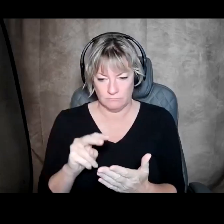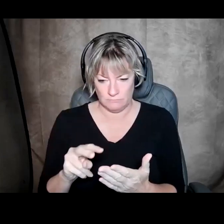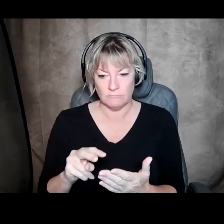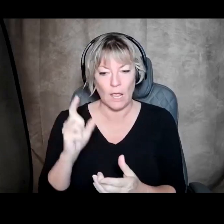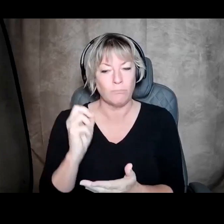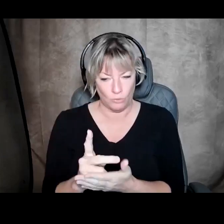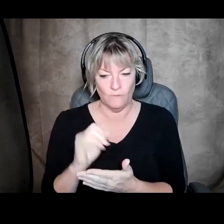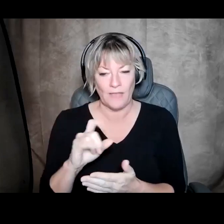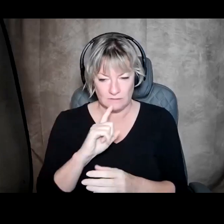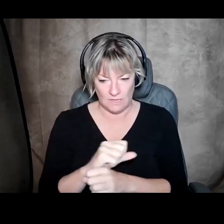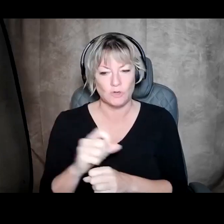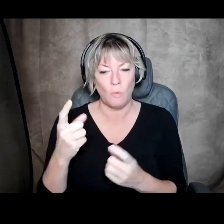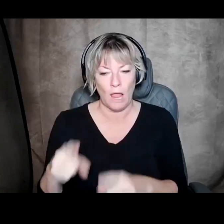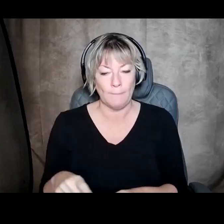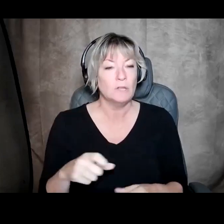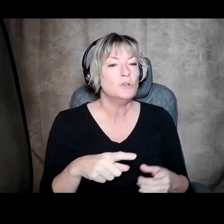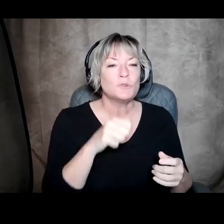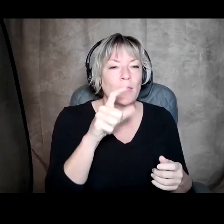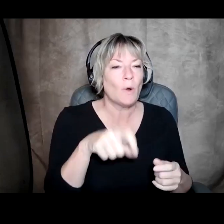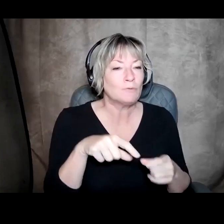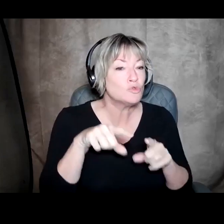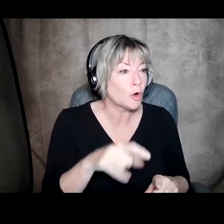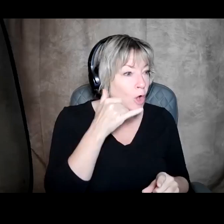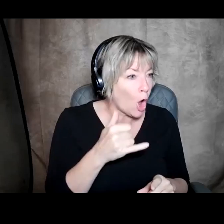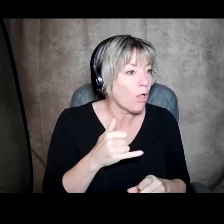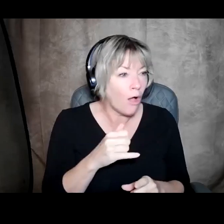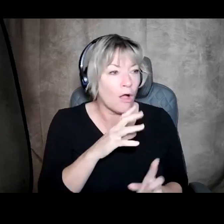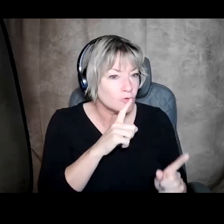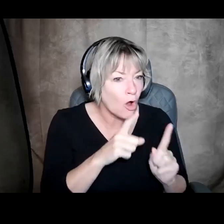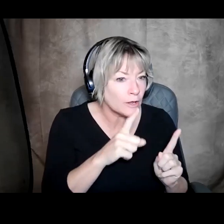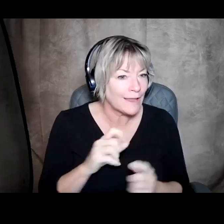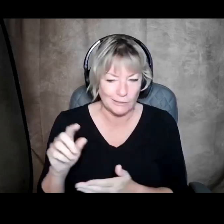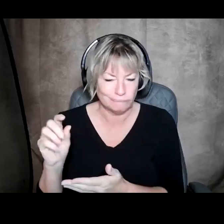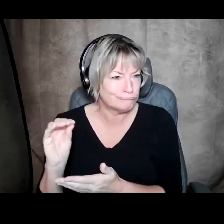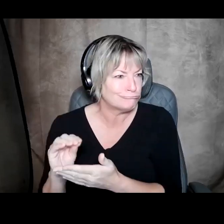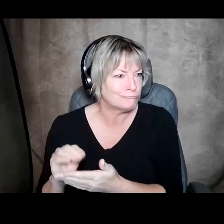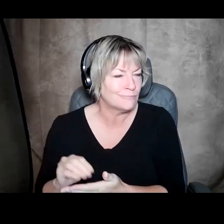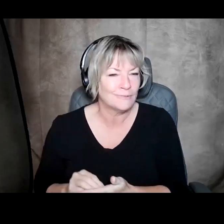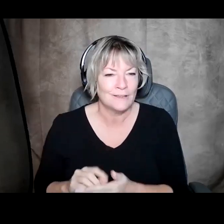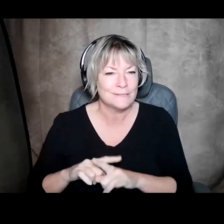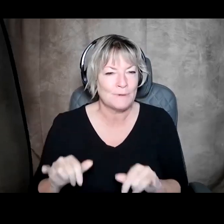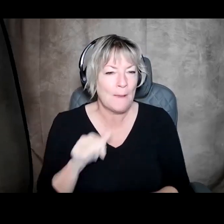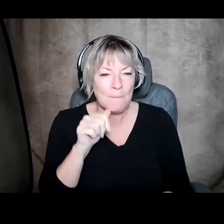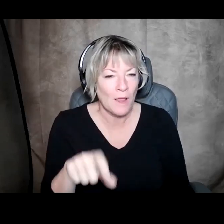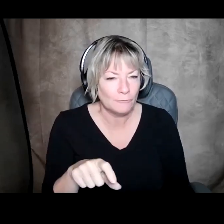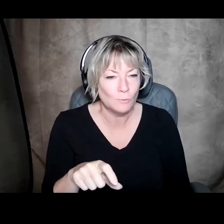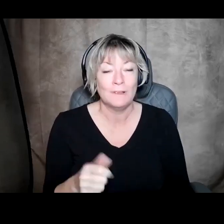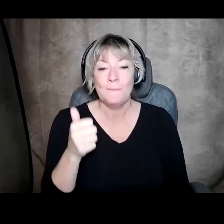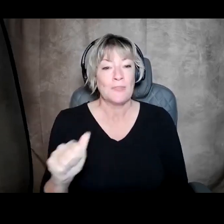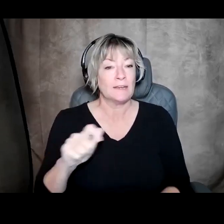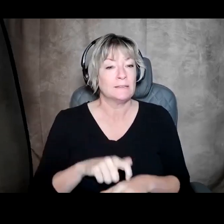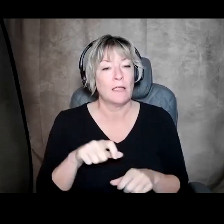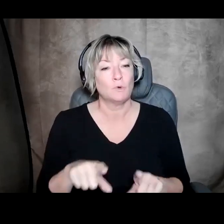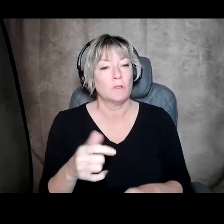But they're not having to document during the call. They're not doing it afterwards either. At the end of the call or at any time that you would want, the